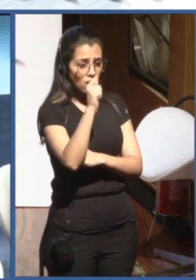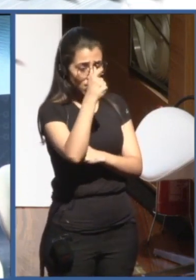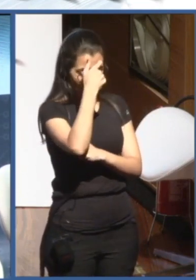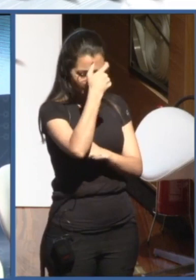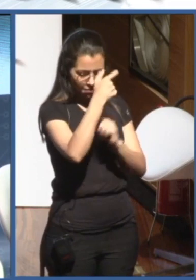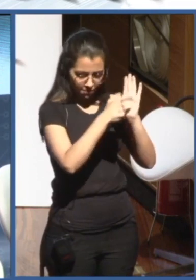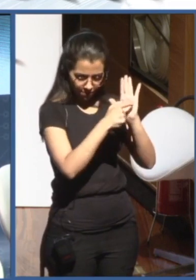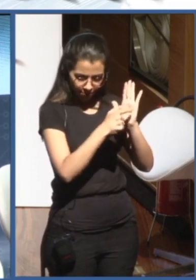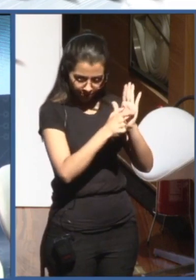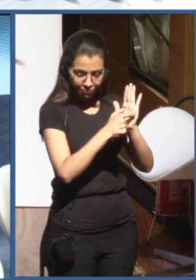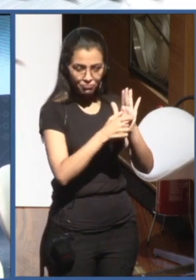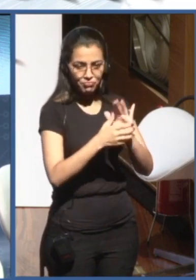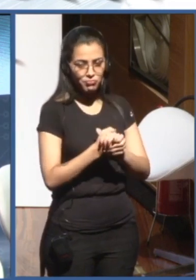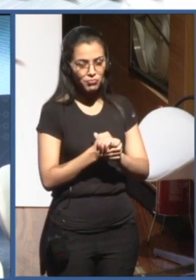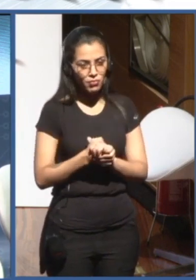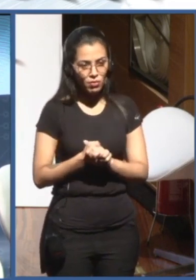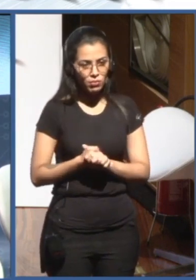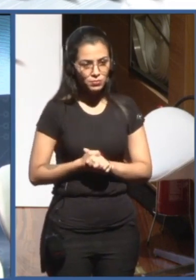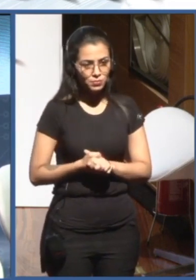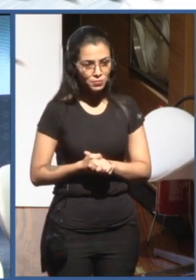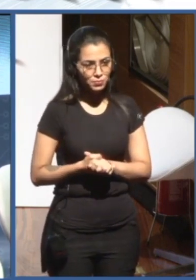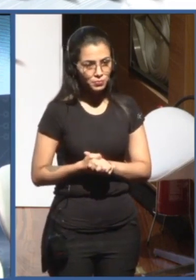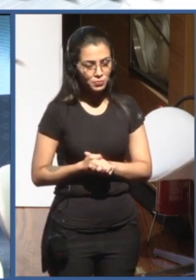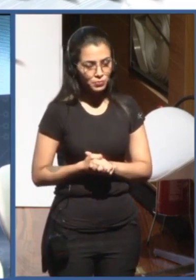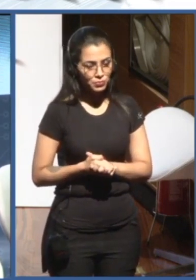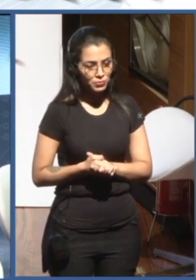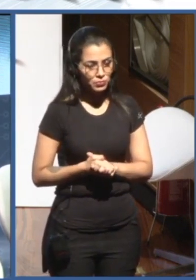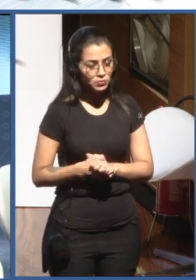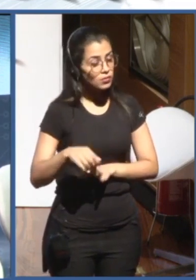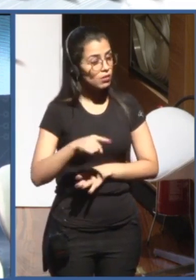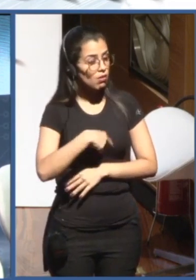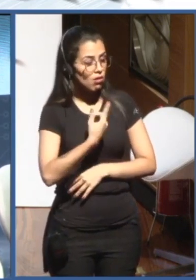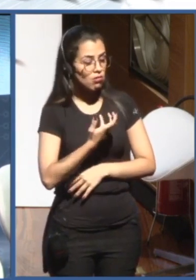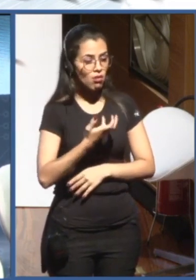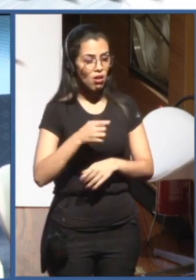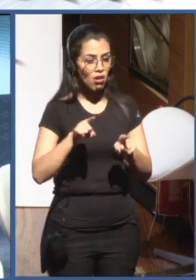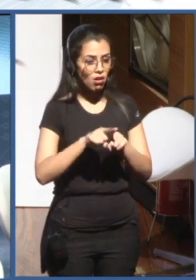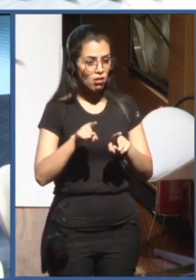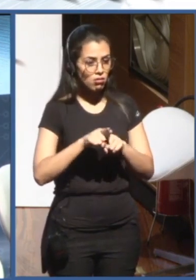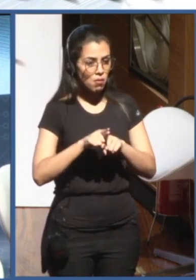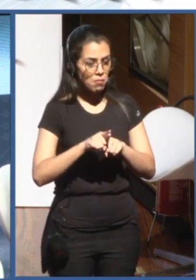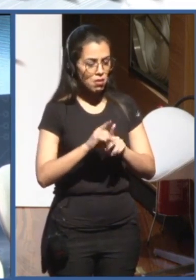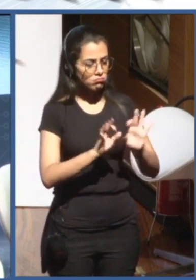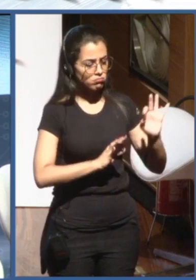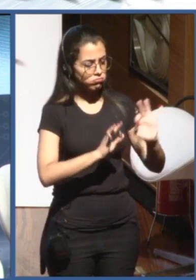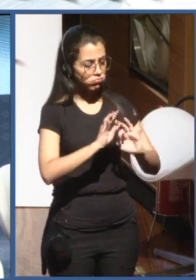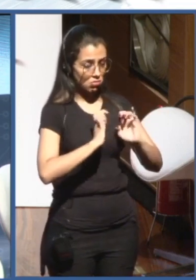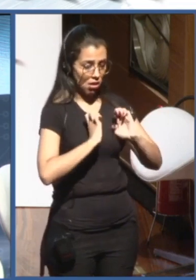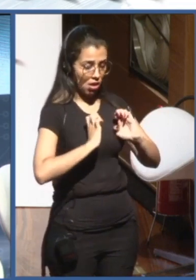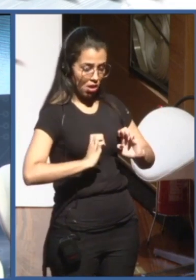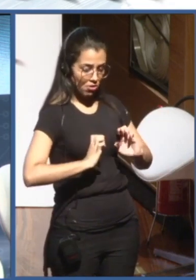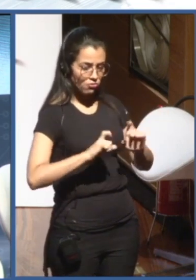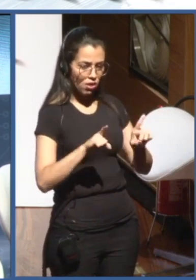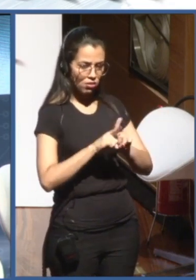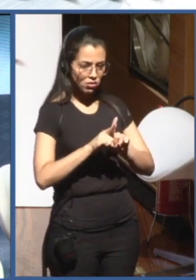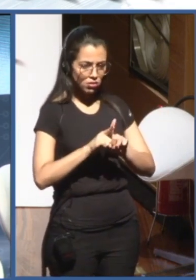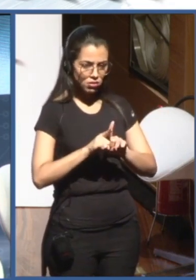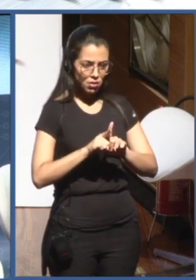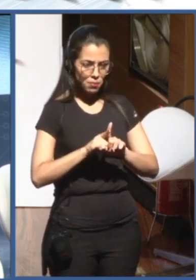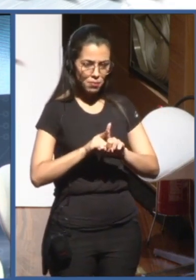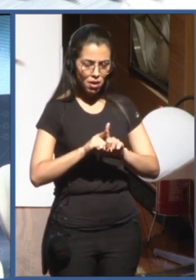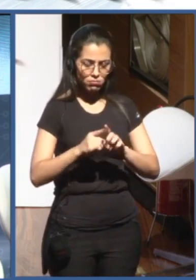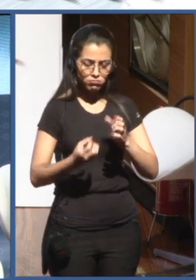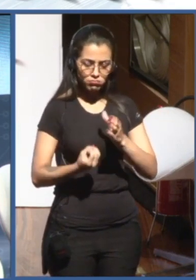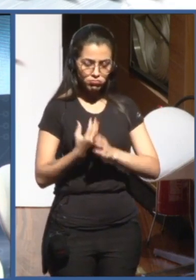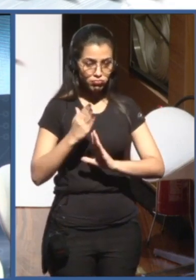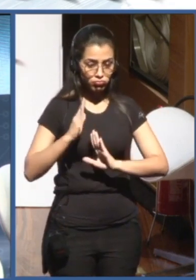the organization to address the ethical and social implications of AI and promote its development. That takes into consideration, as